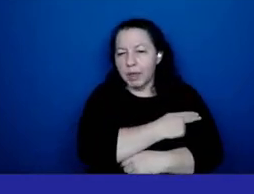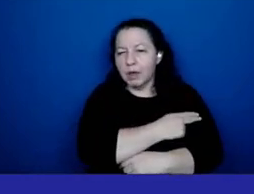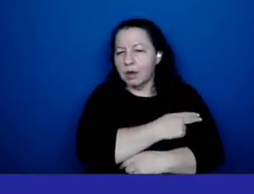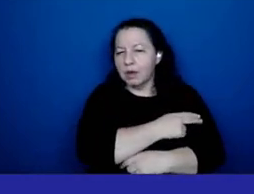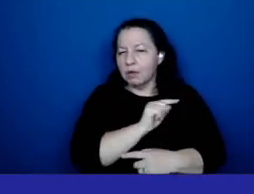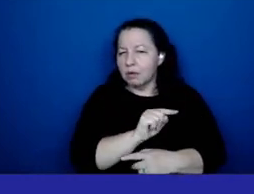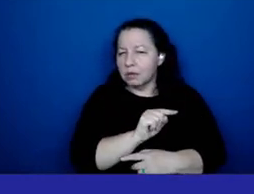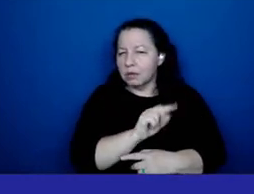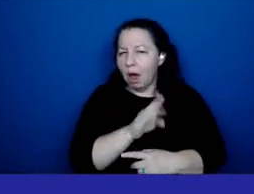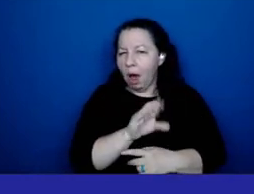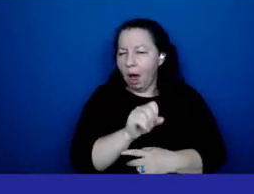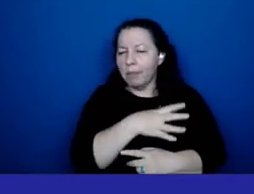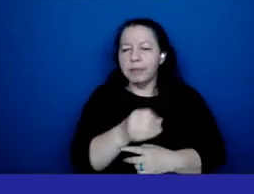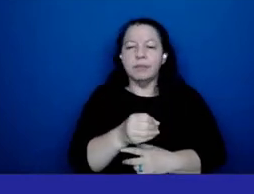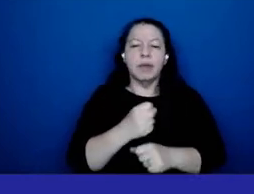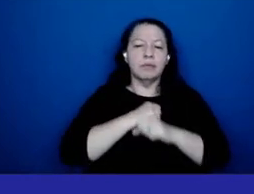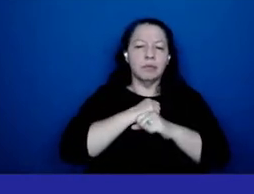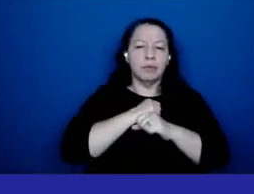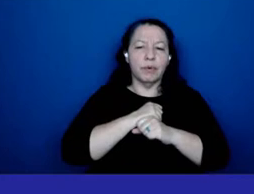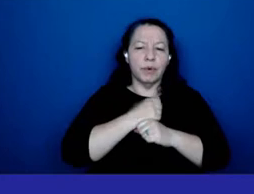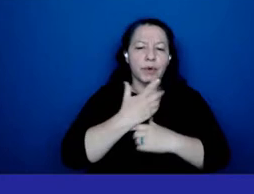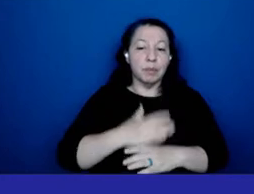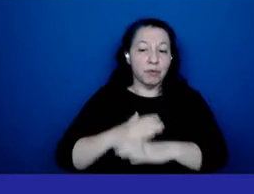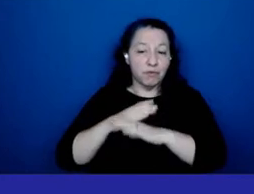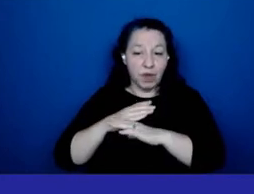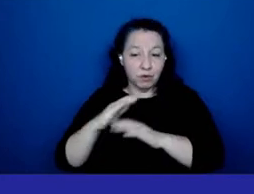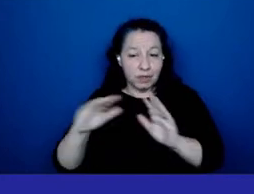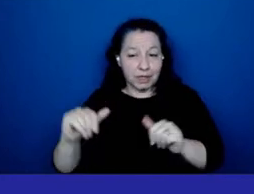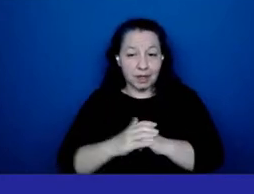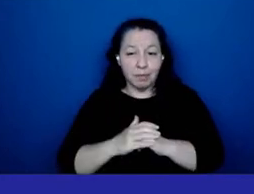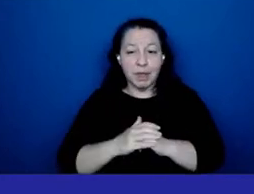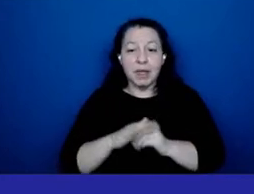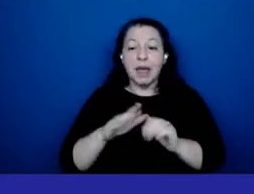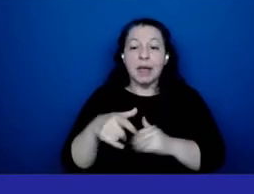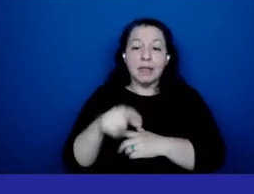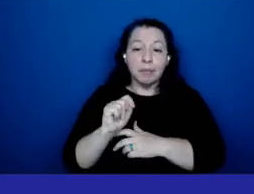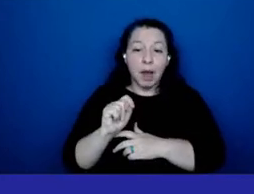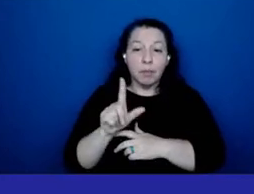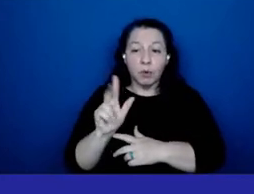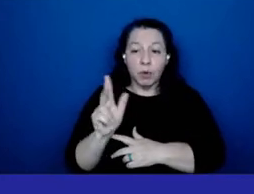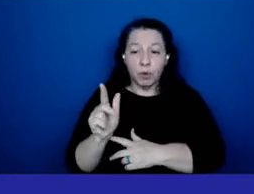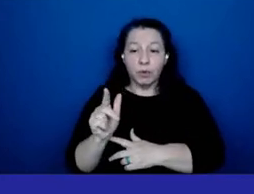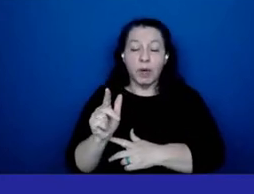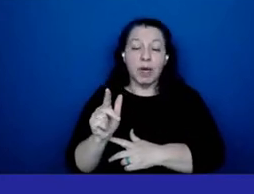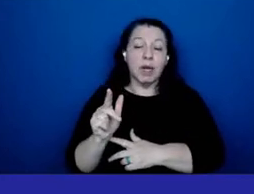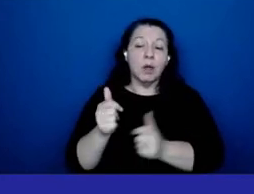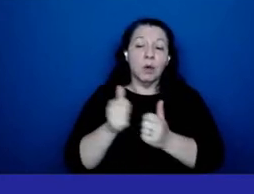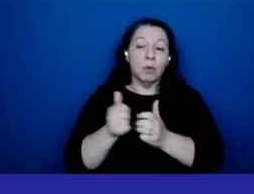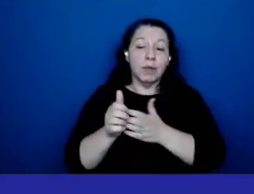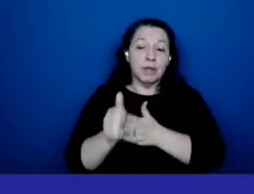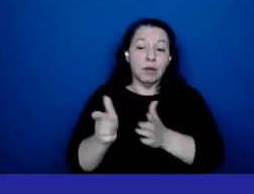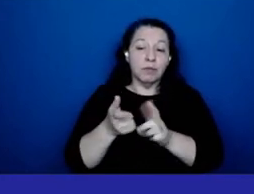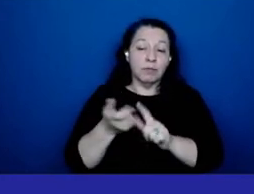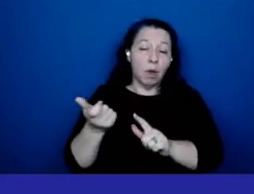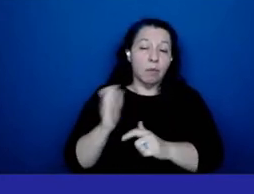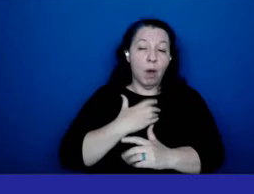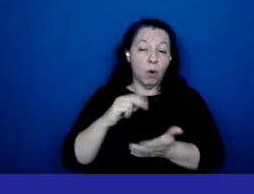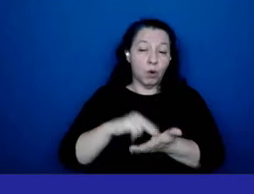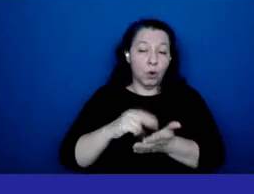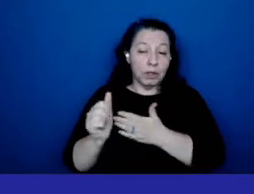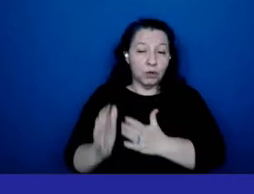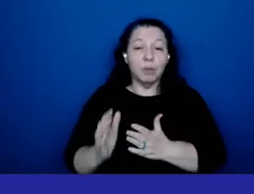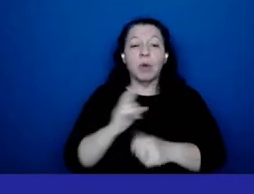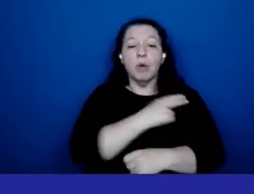uh in september 2023 under guidance from uh our nurse leadership the hospital implemented